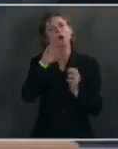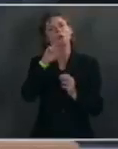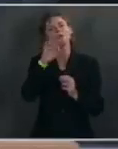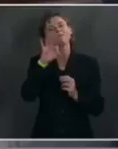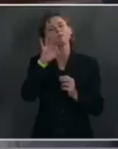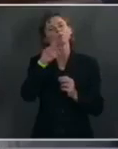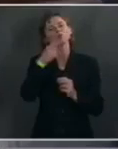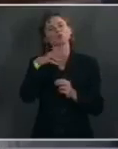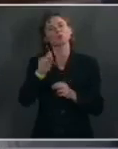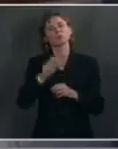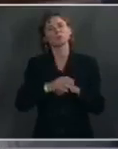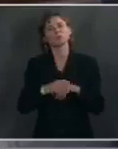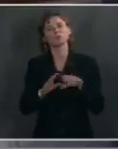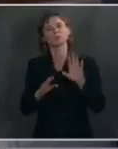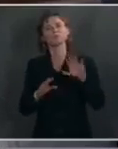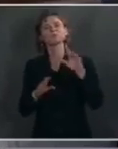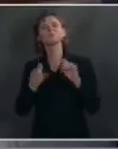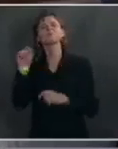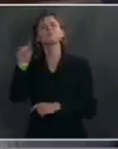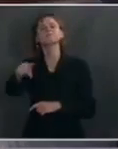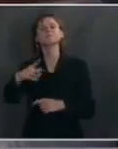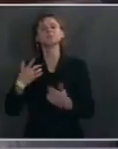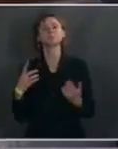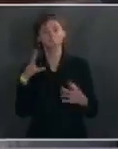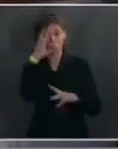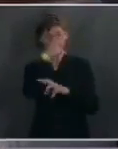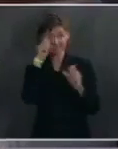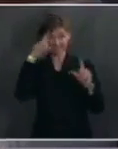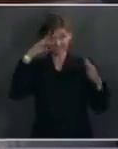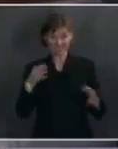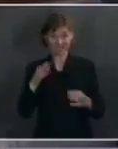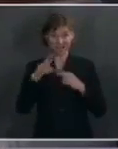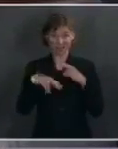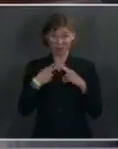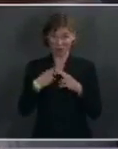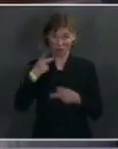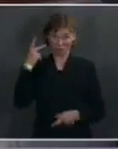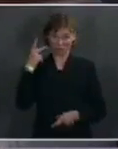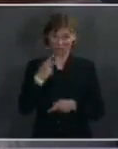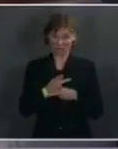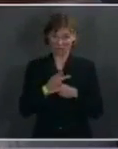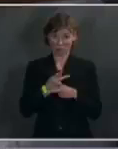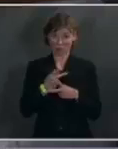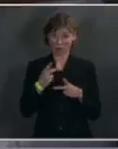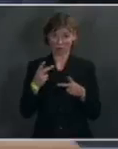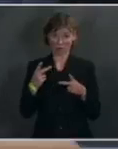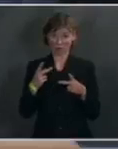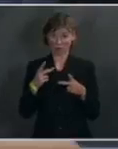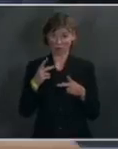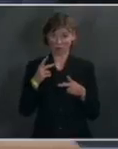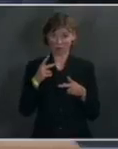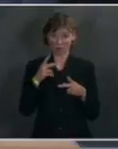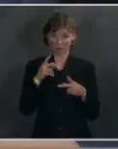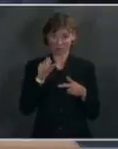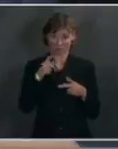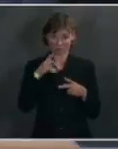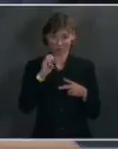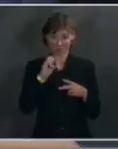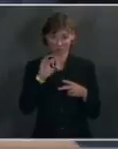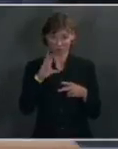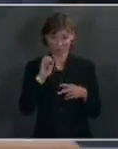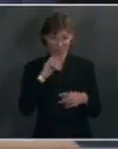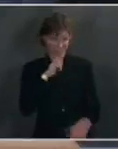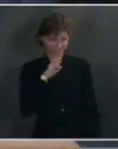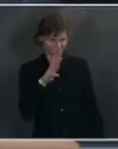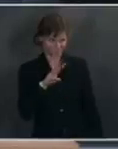They ask whether the president has made a decision on keeping or keeping the scope of Space Force. Wow, Space Force.